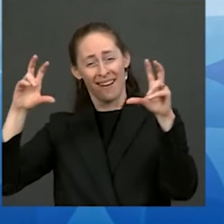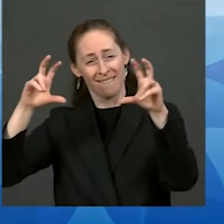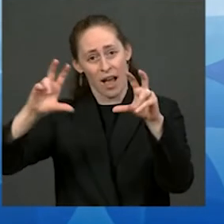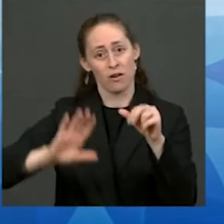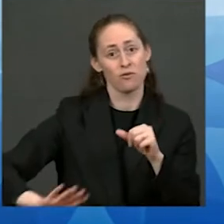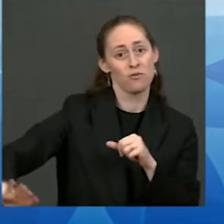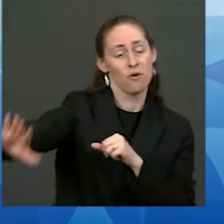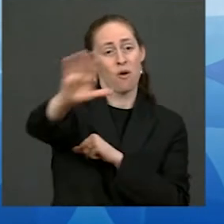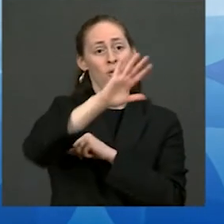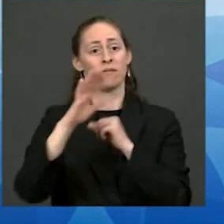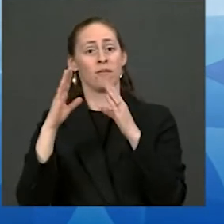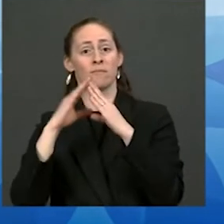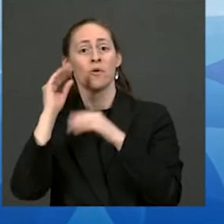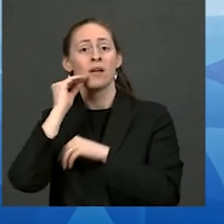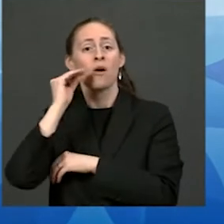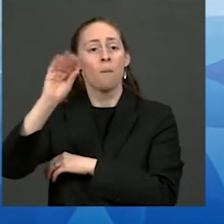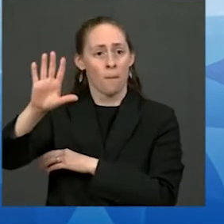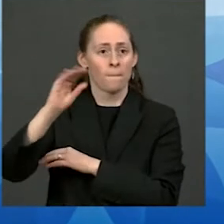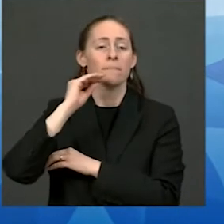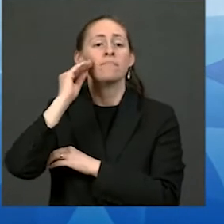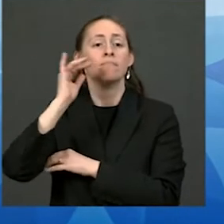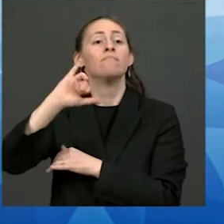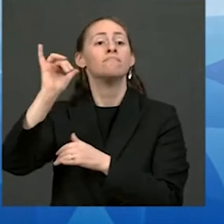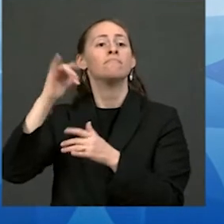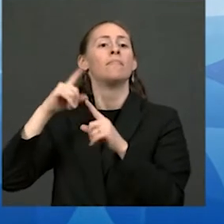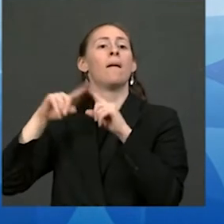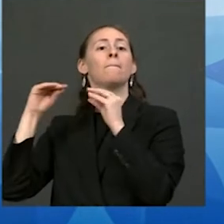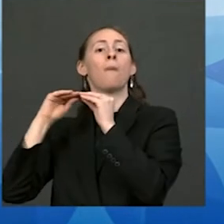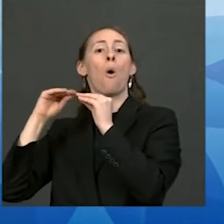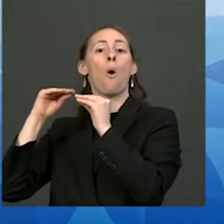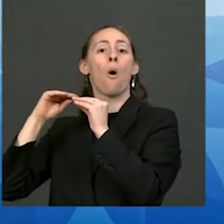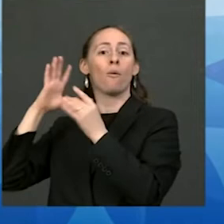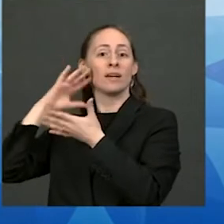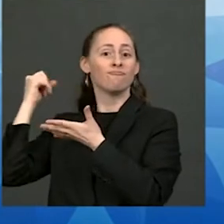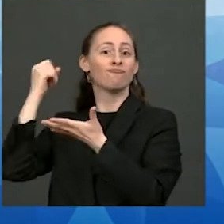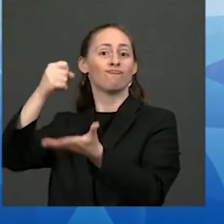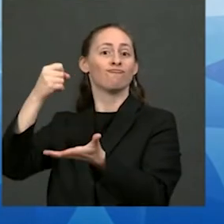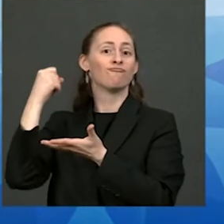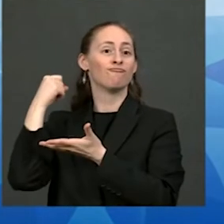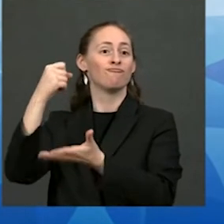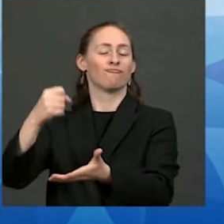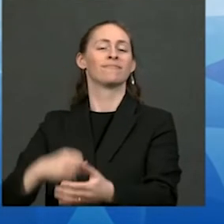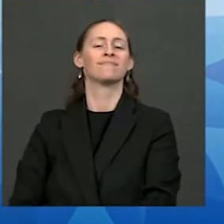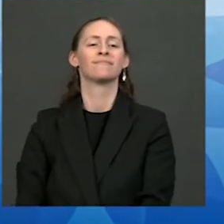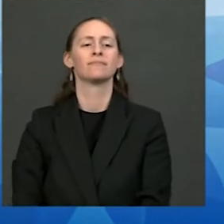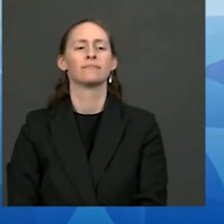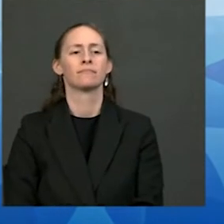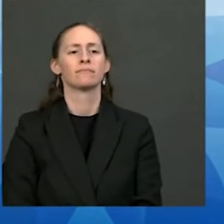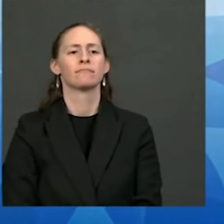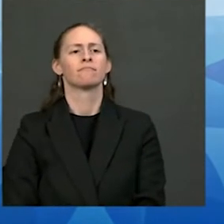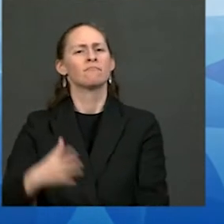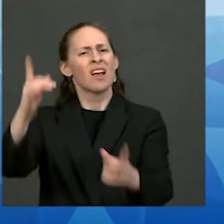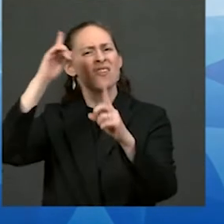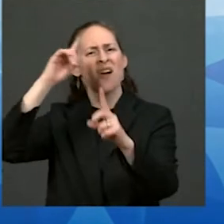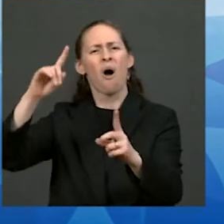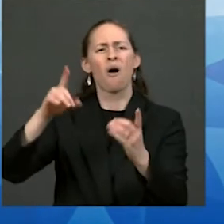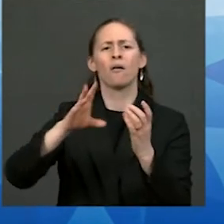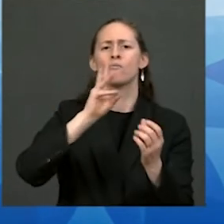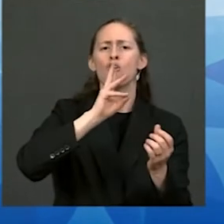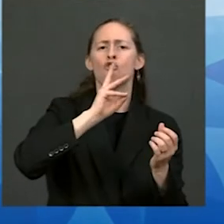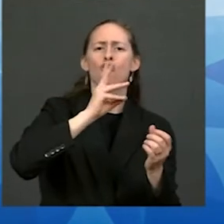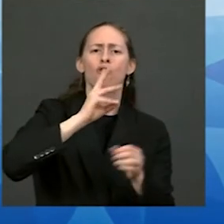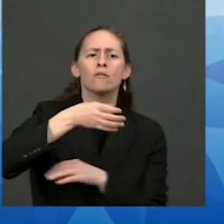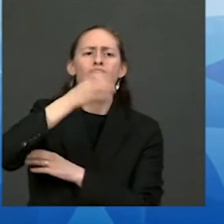more in grants and future funding opportunities funding for clean drinking water high-speed internet roads and